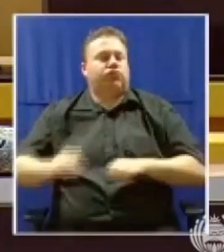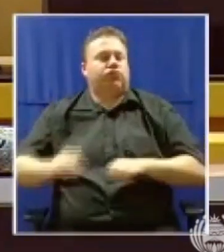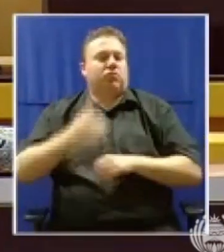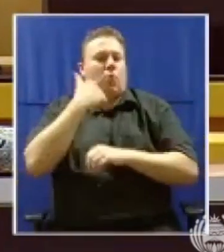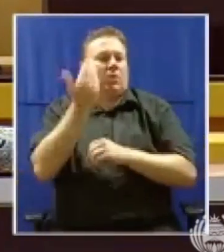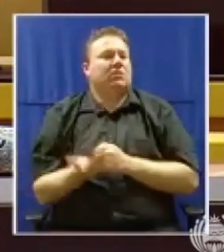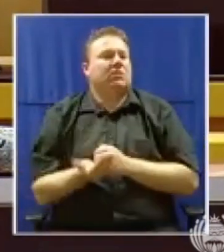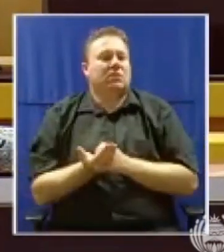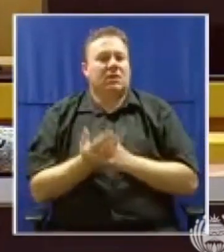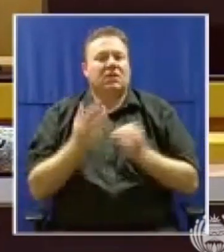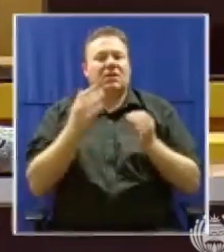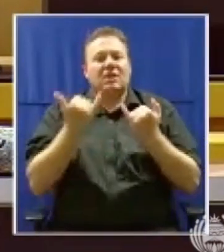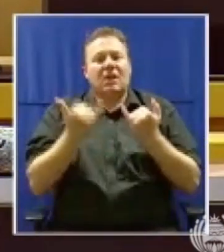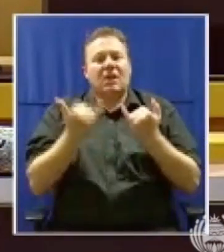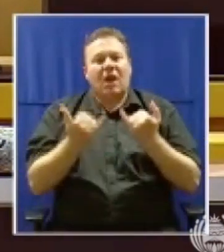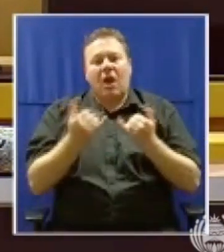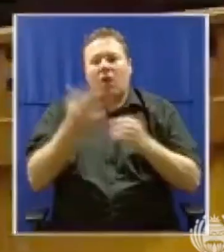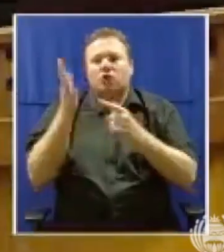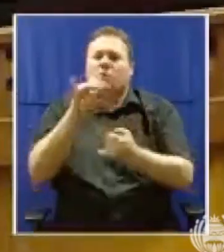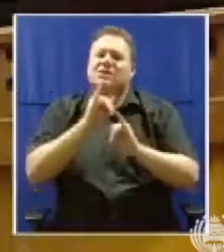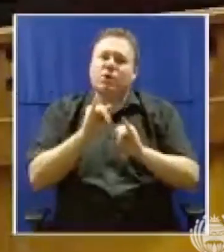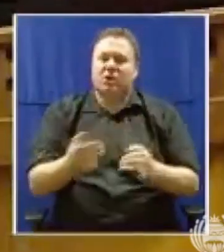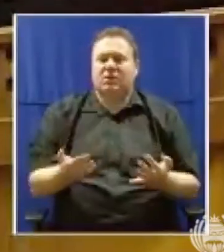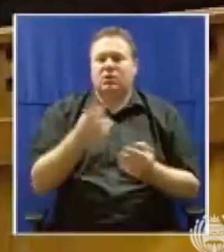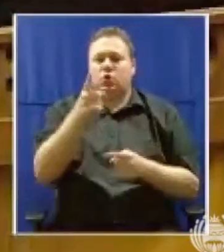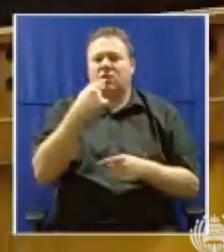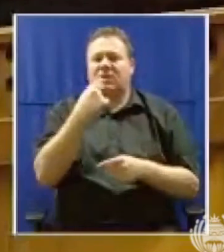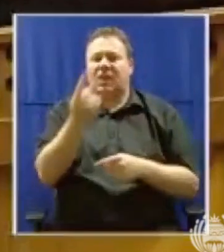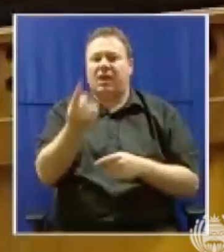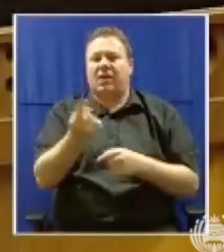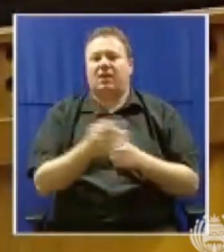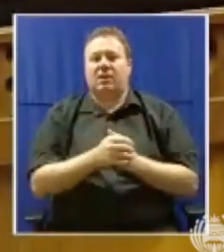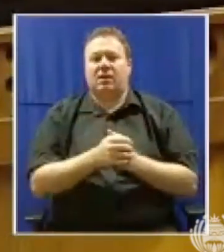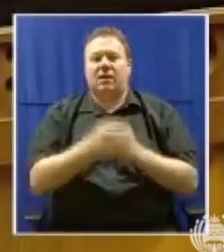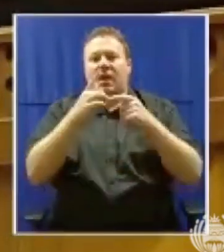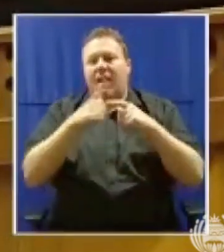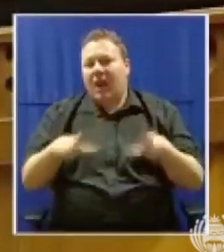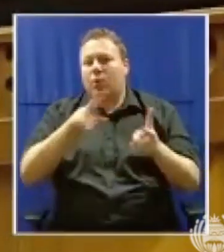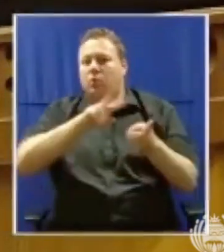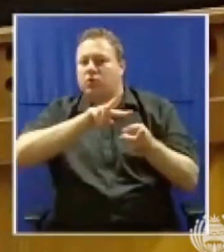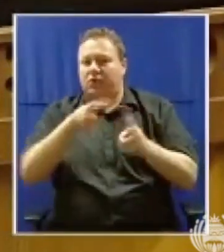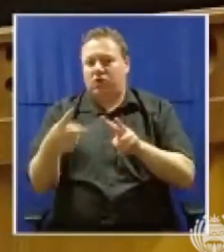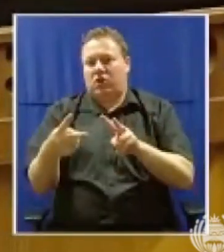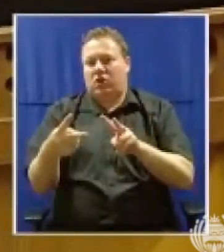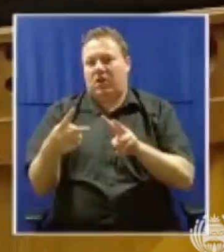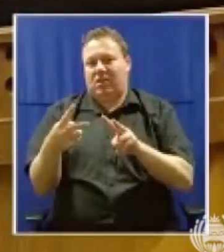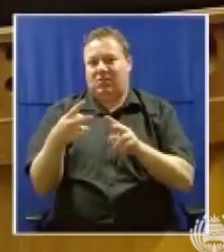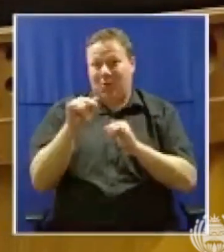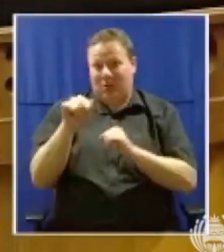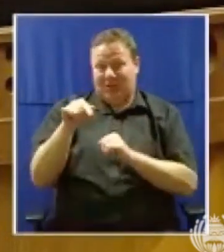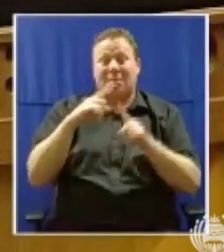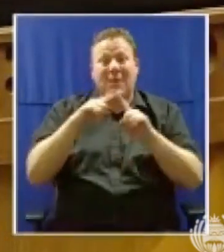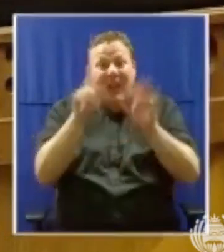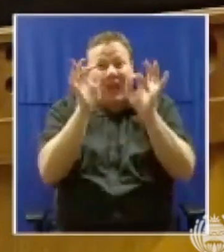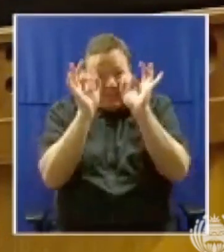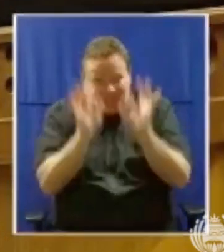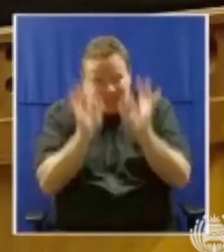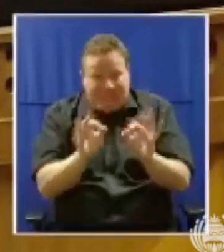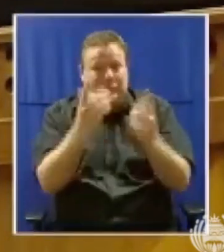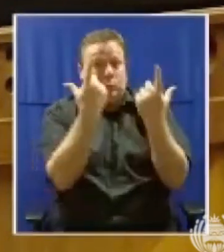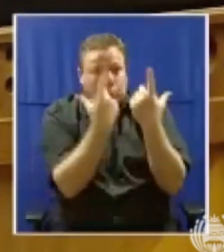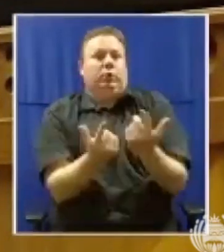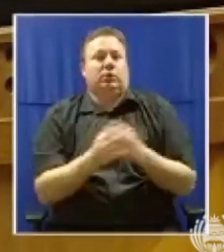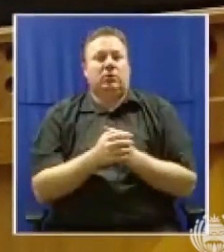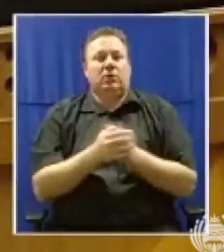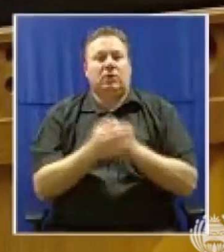about what you said. Serious not just about the language of reform, but actual reform. Here are